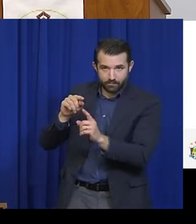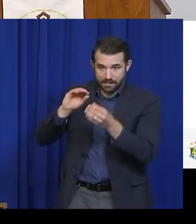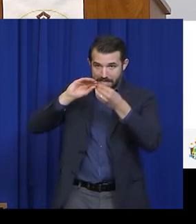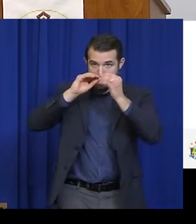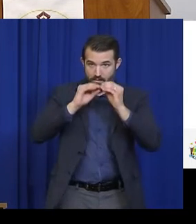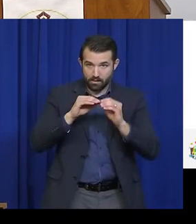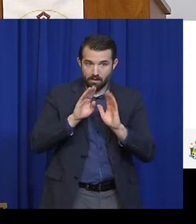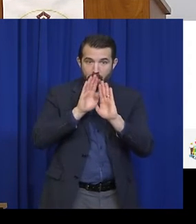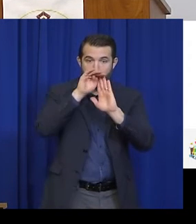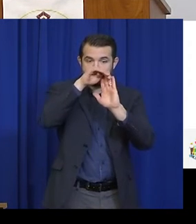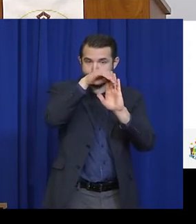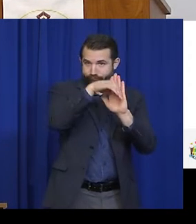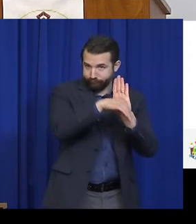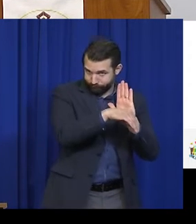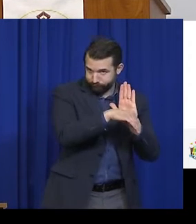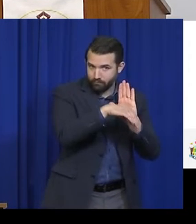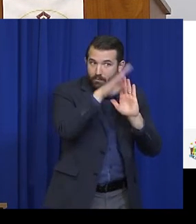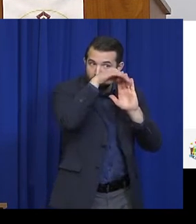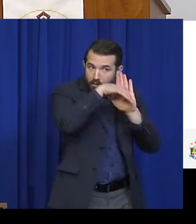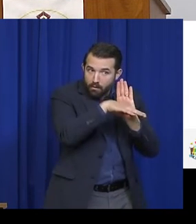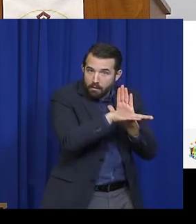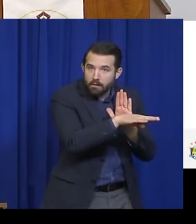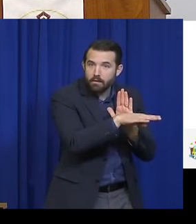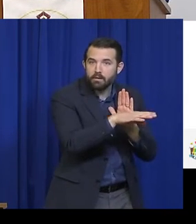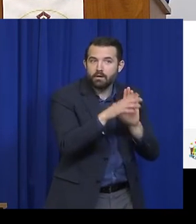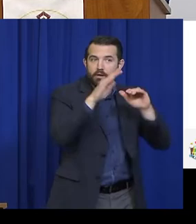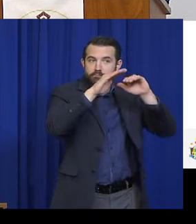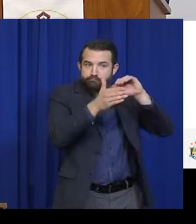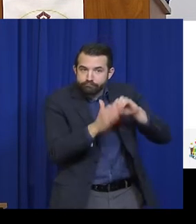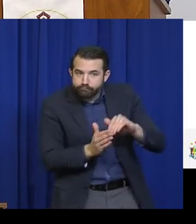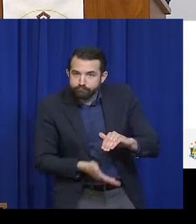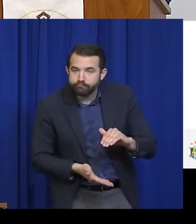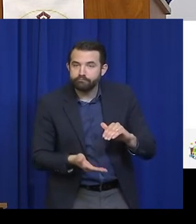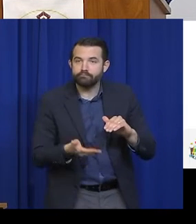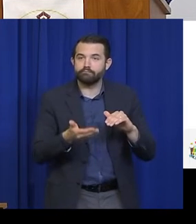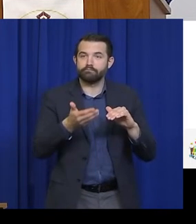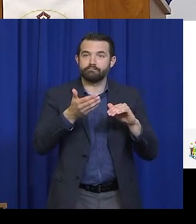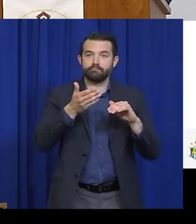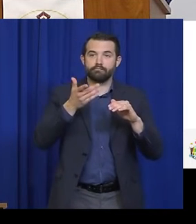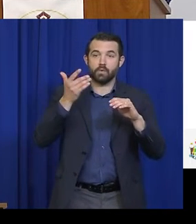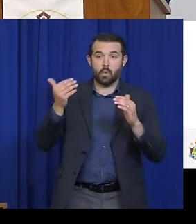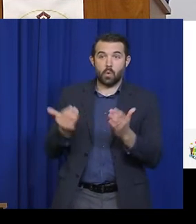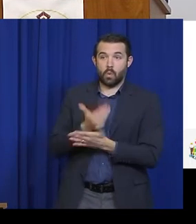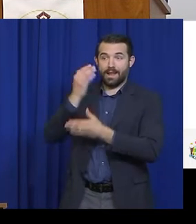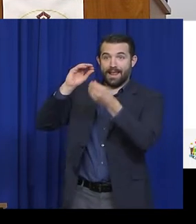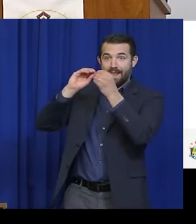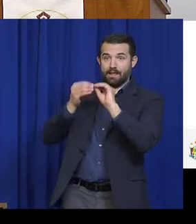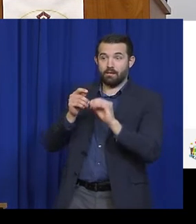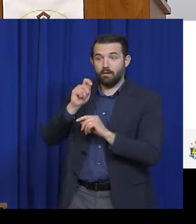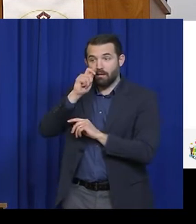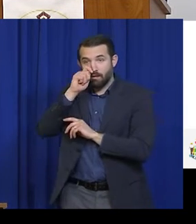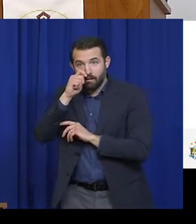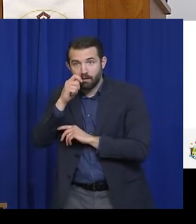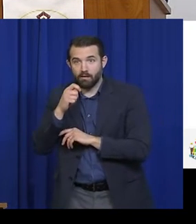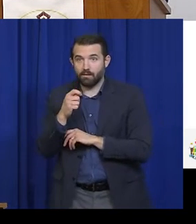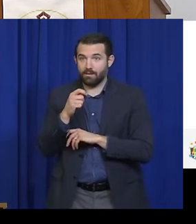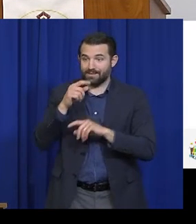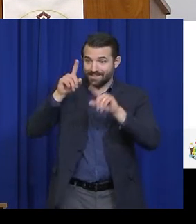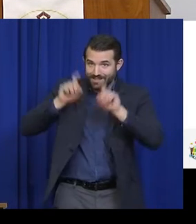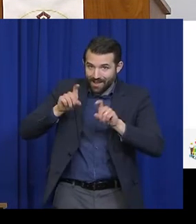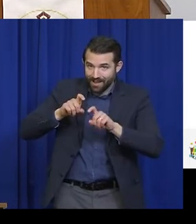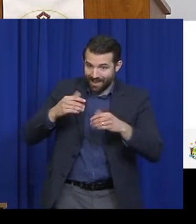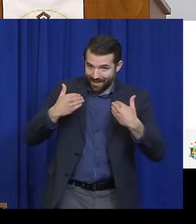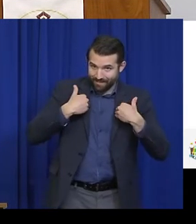Two, a downward trajectory of documented cases and newly hospitalized patients. And